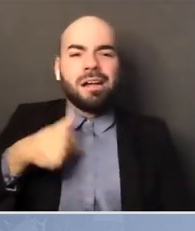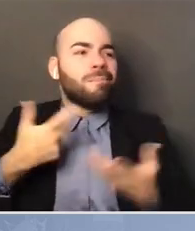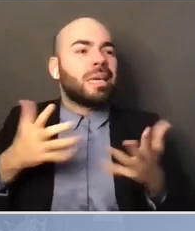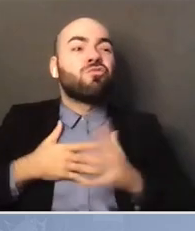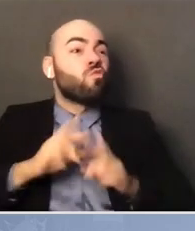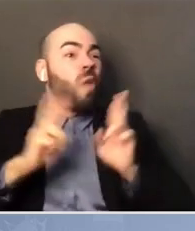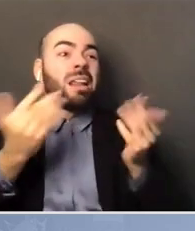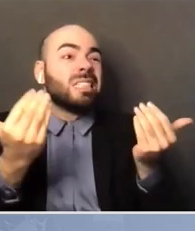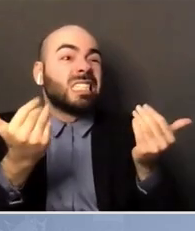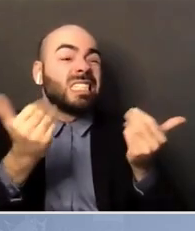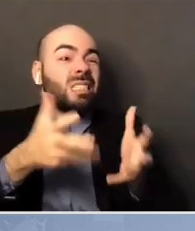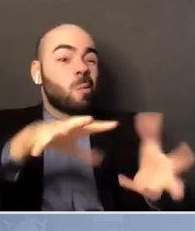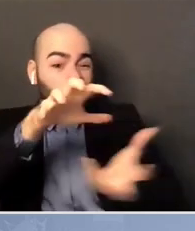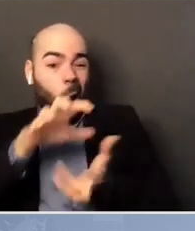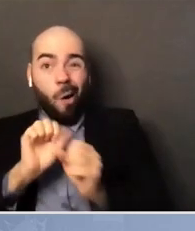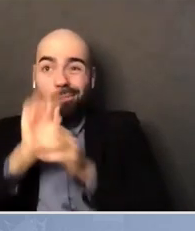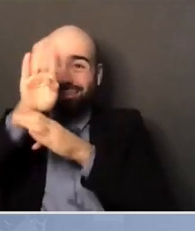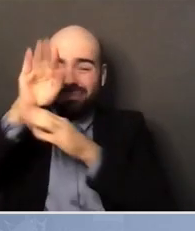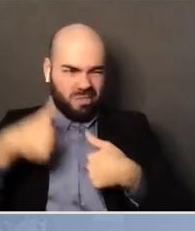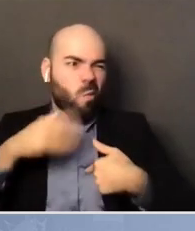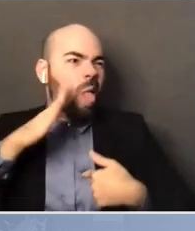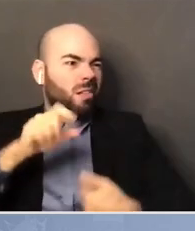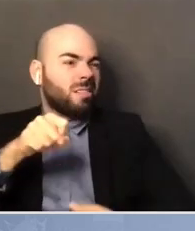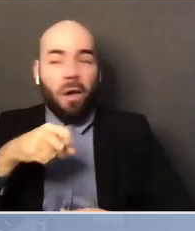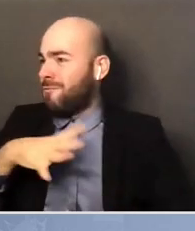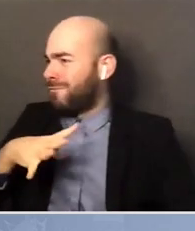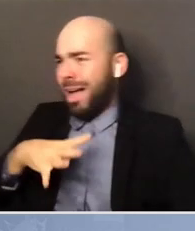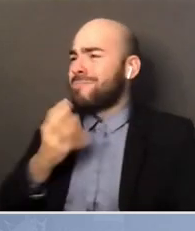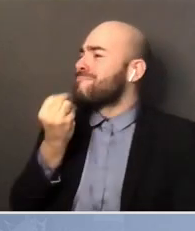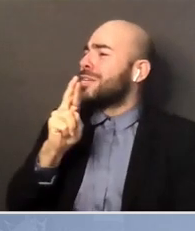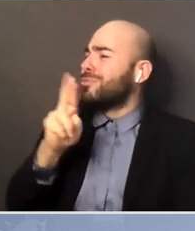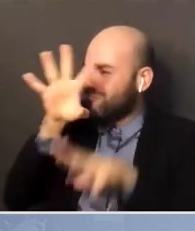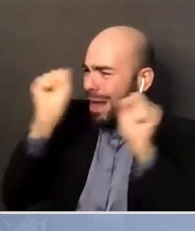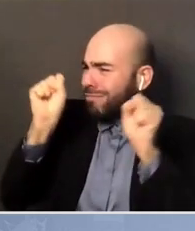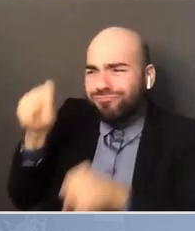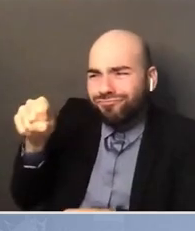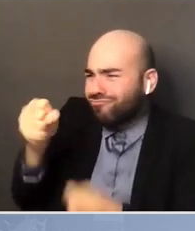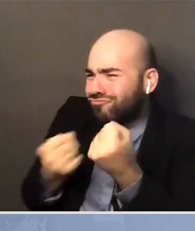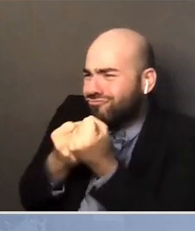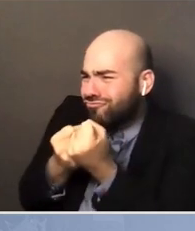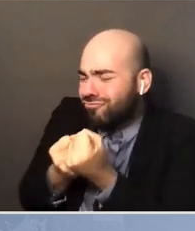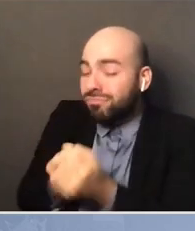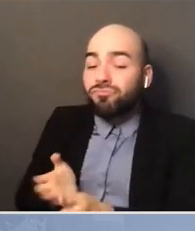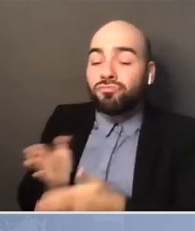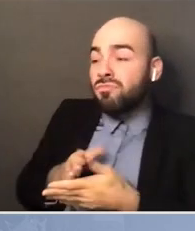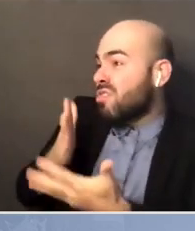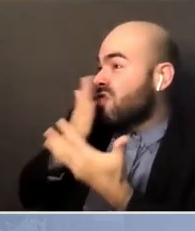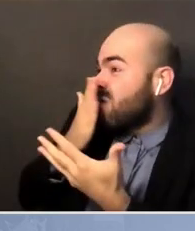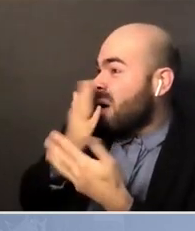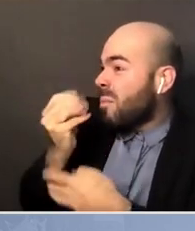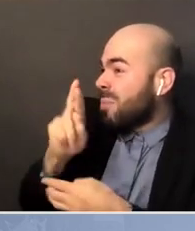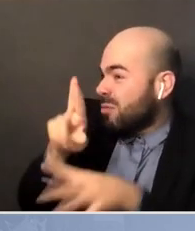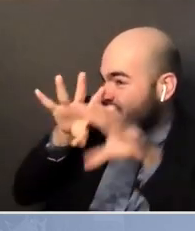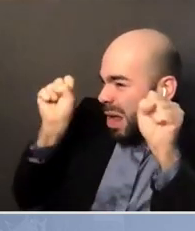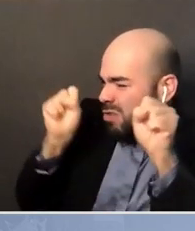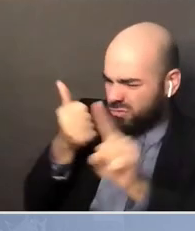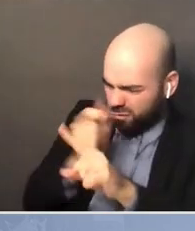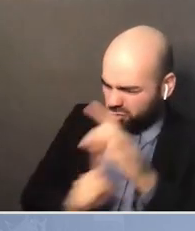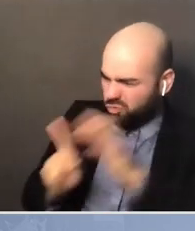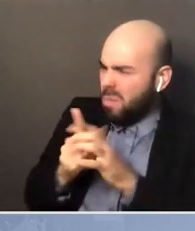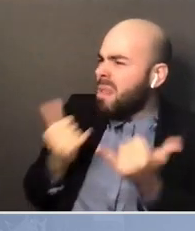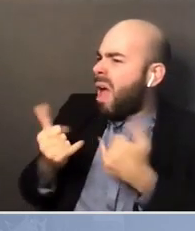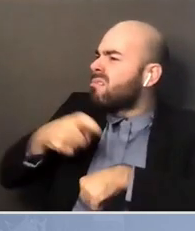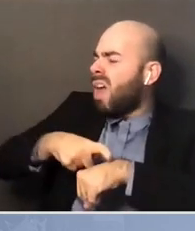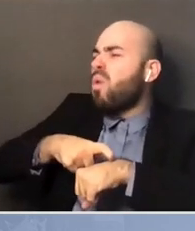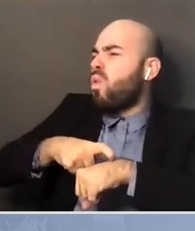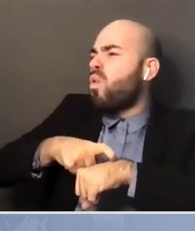You got it, you got it there, Mr. President. You know, Mr. President, we thank you for coming at this moment. Because,